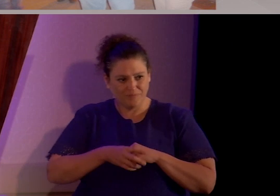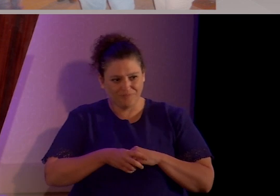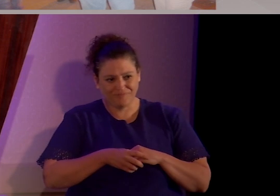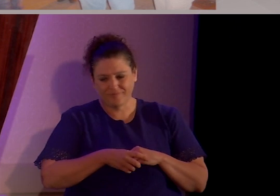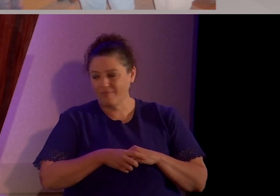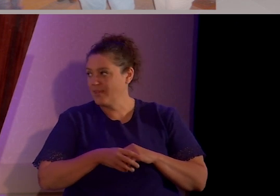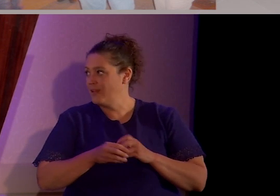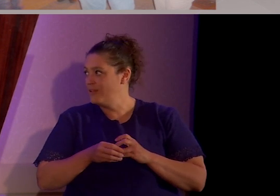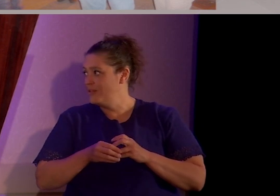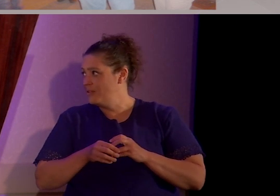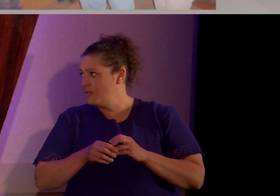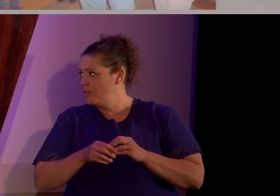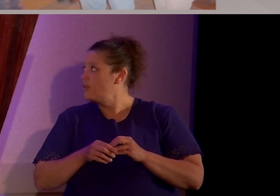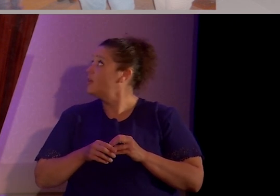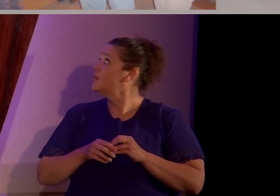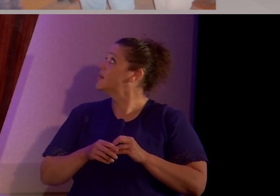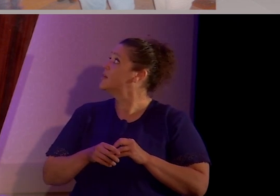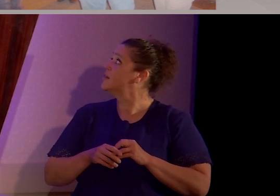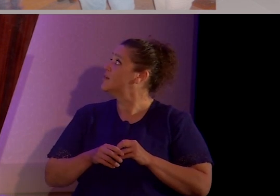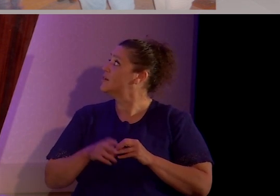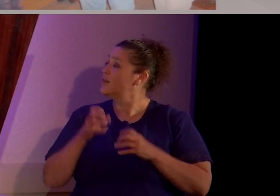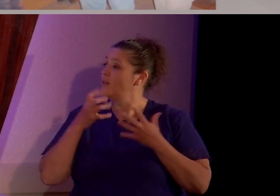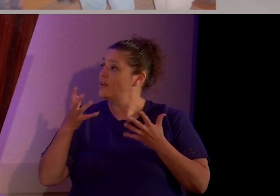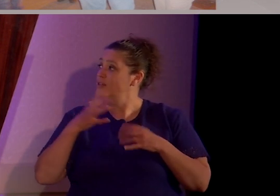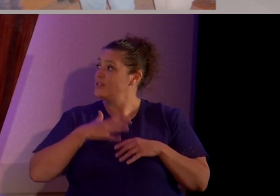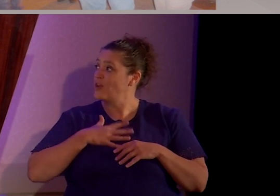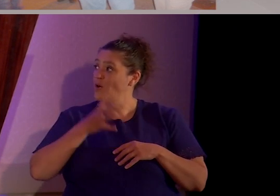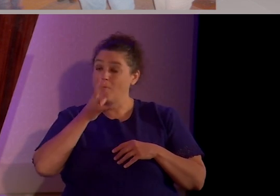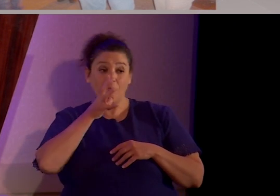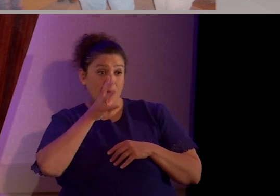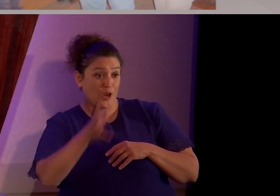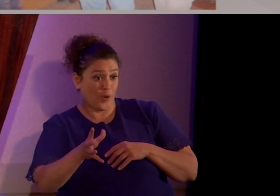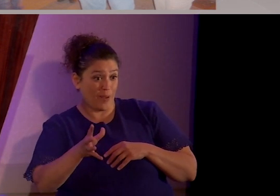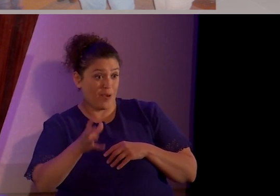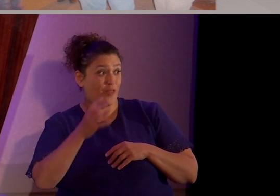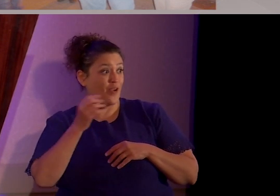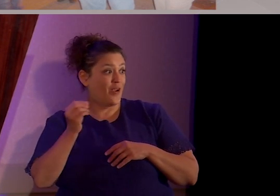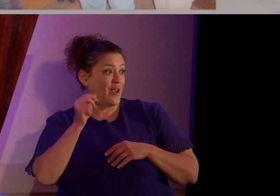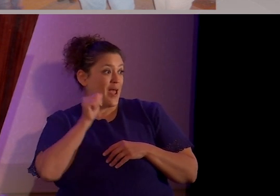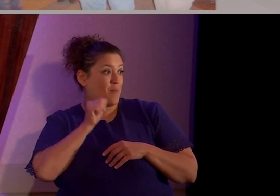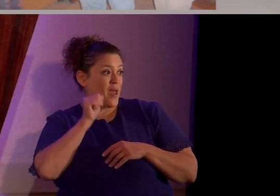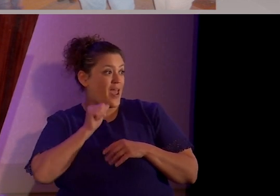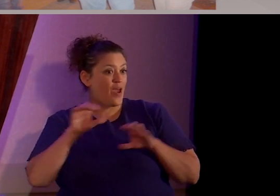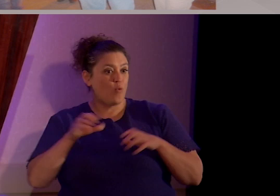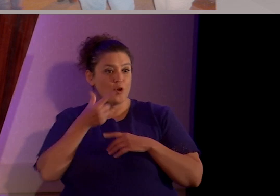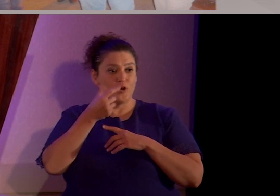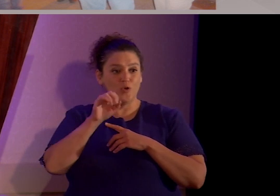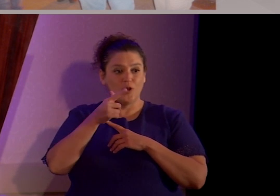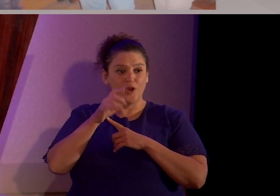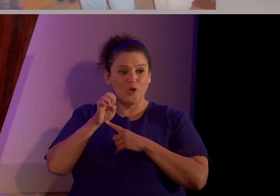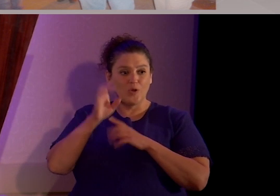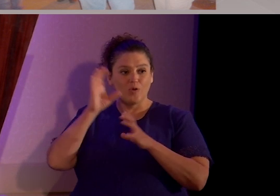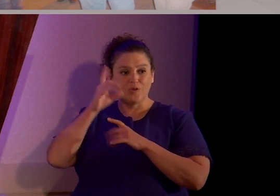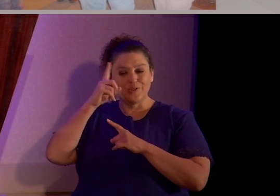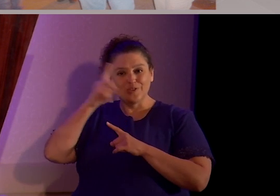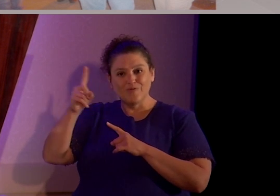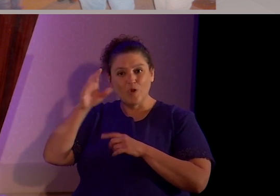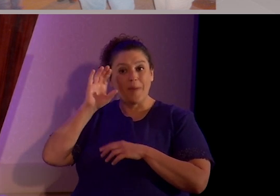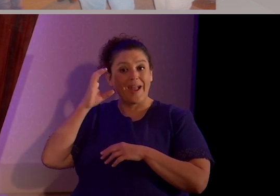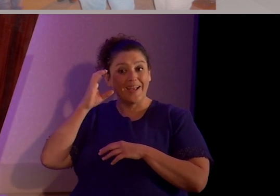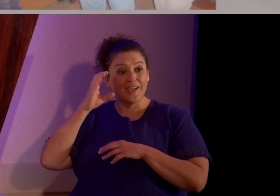So, my grandmother and my aunt were Googling my cousin who had been in the newspaper for something.